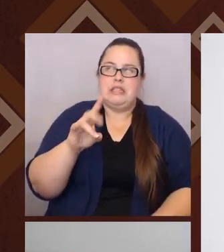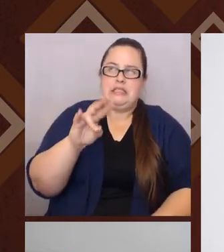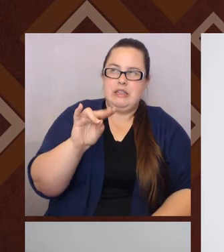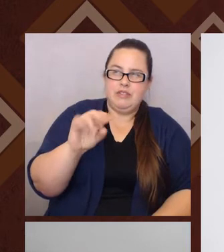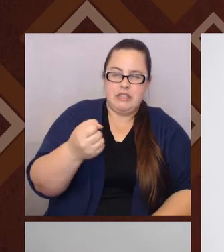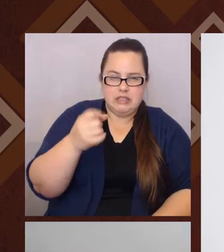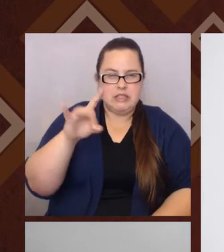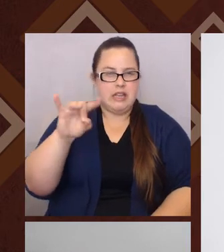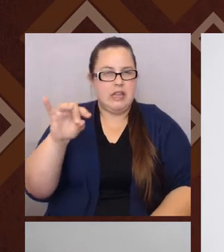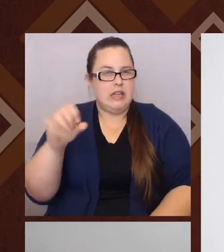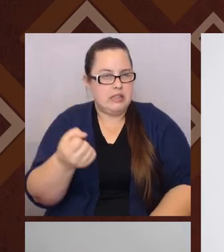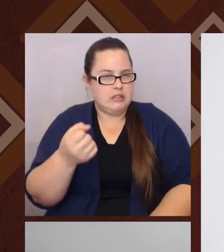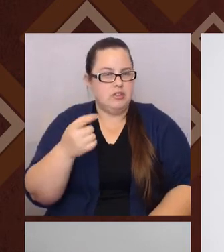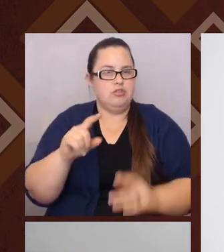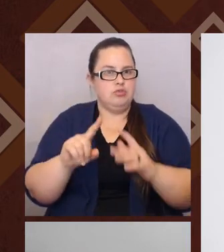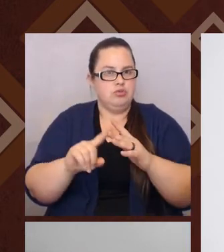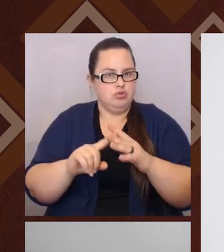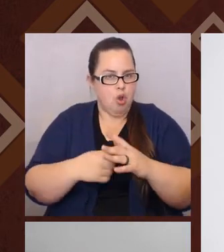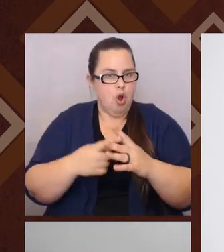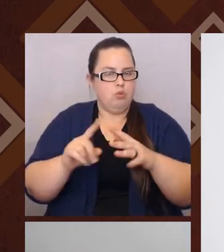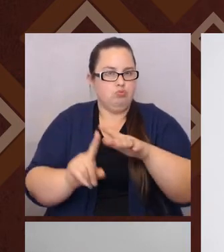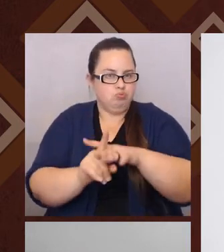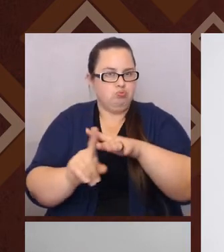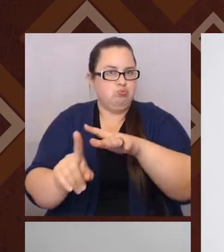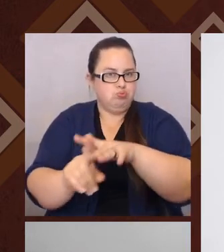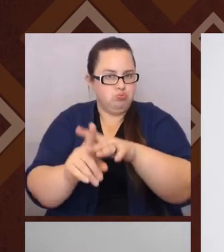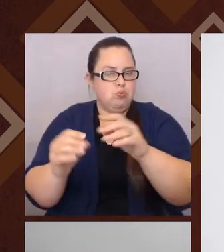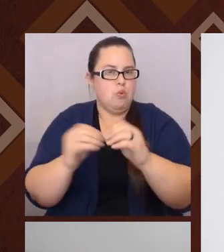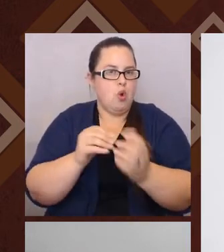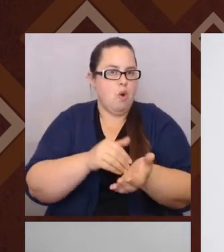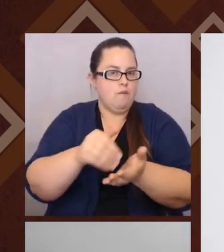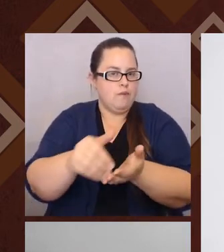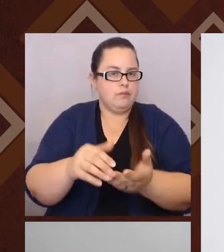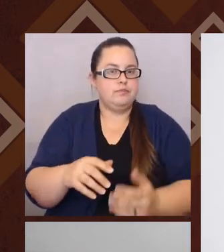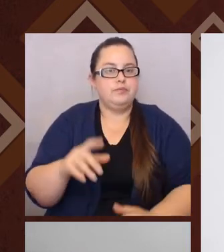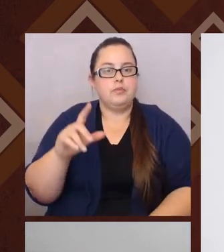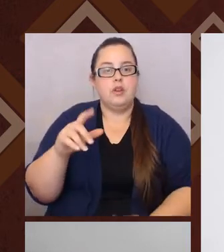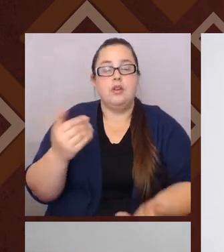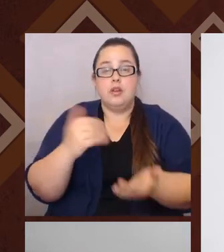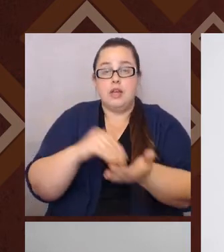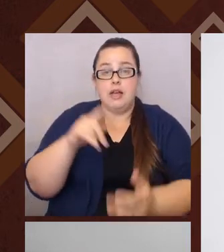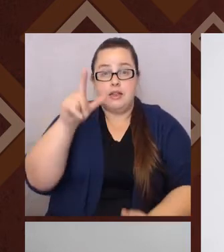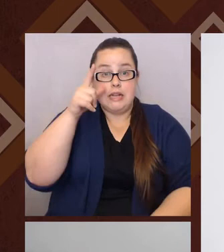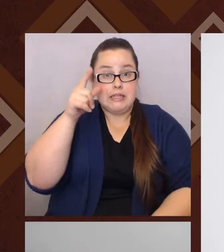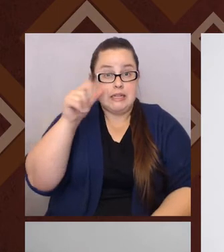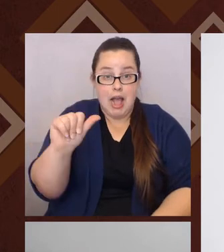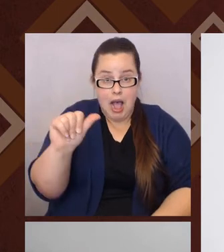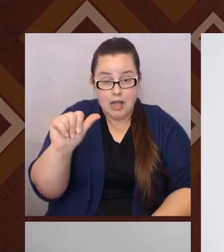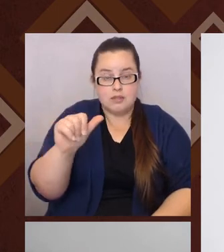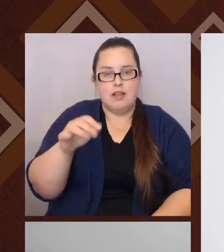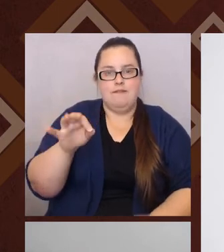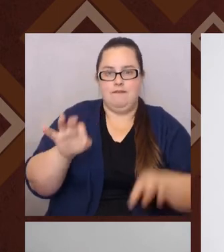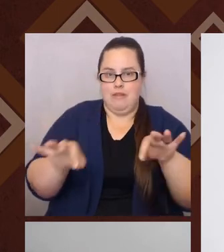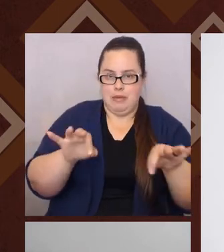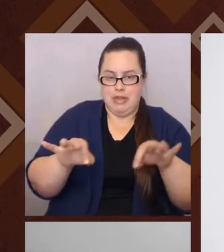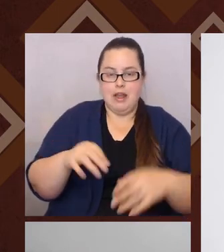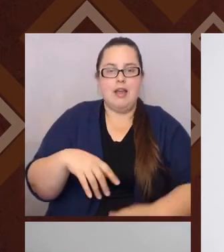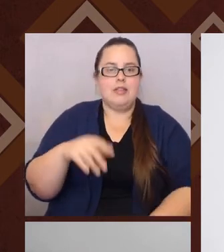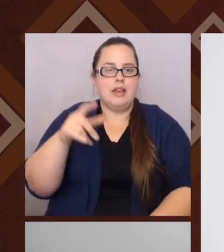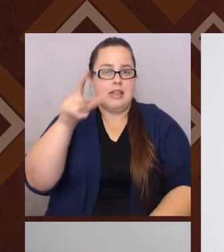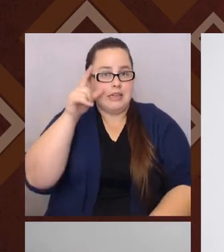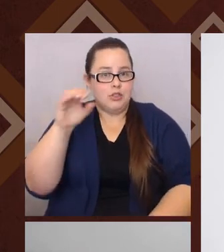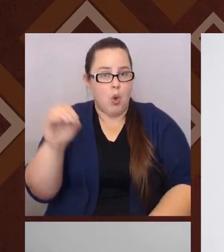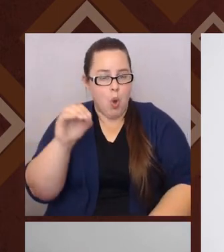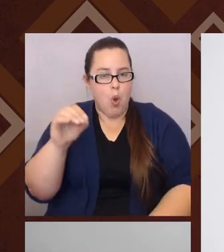eighties, you start seeing those, those terms more often. And again, Latina in this case would be the feminine and Latino, the